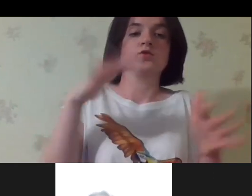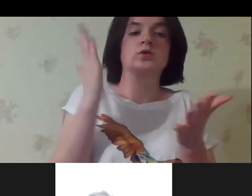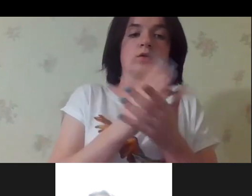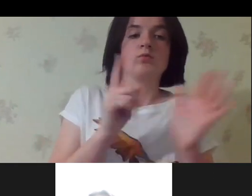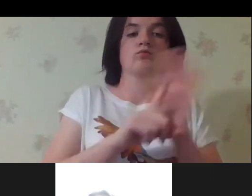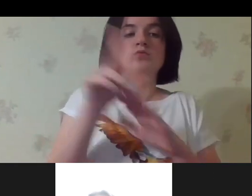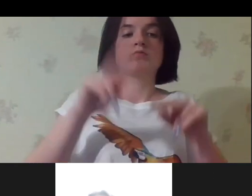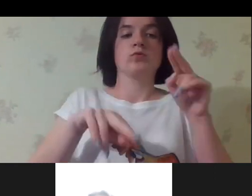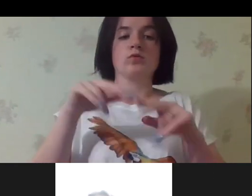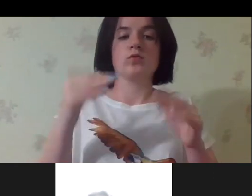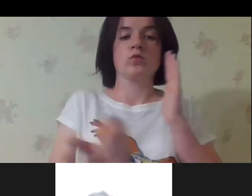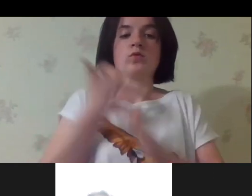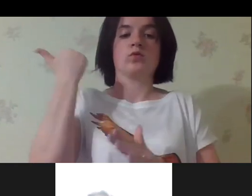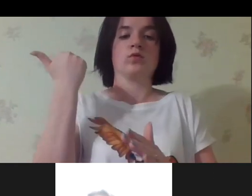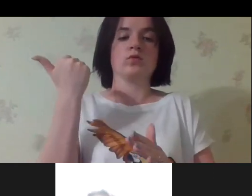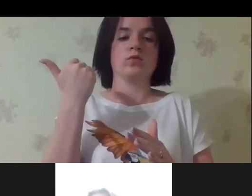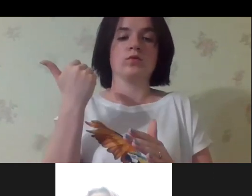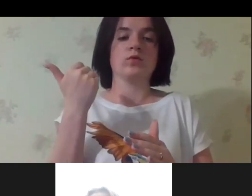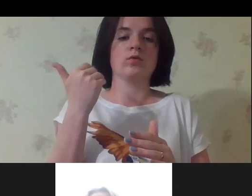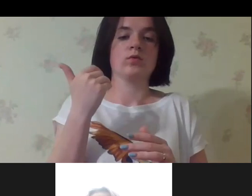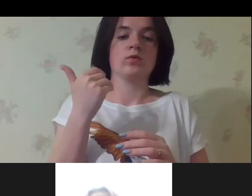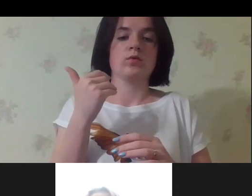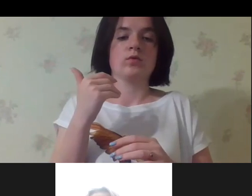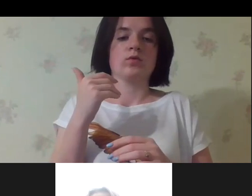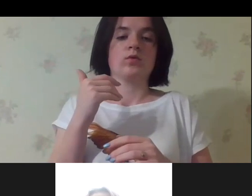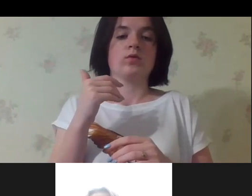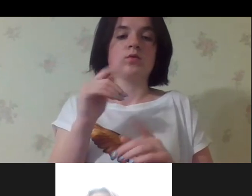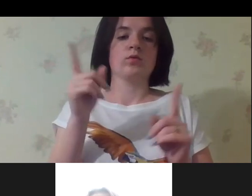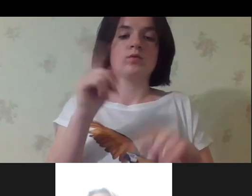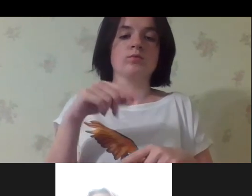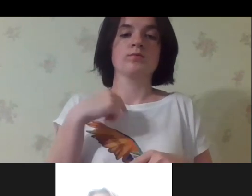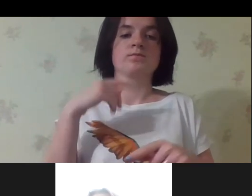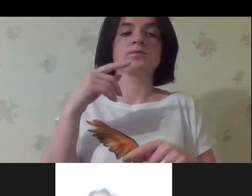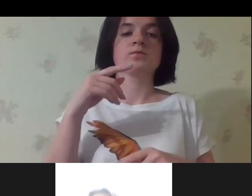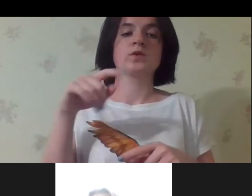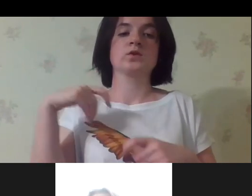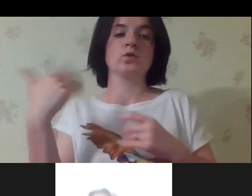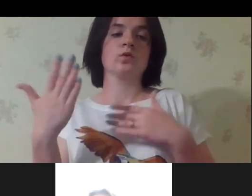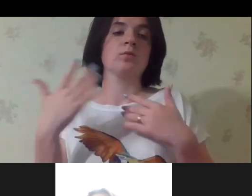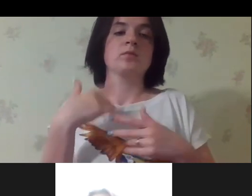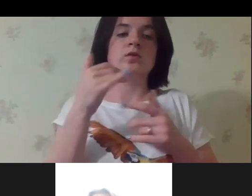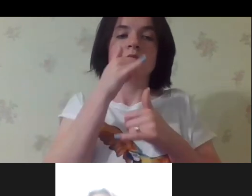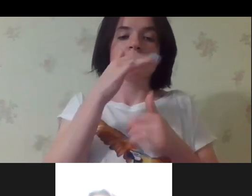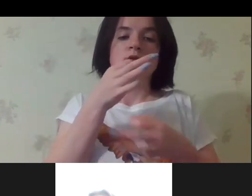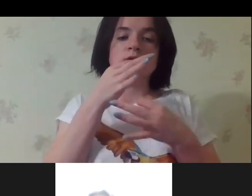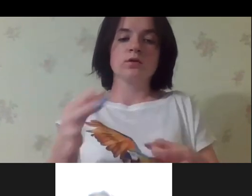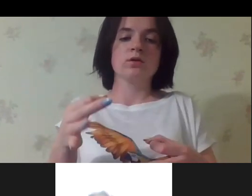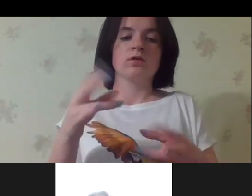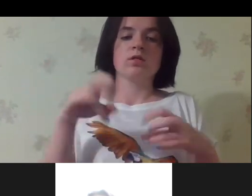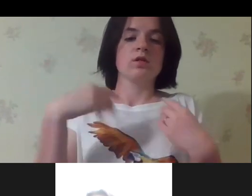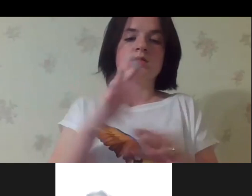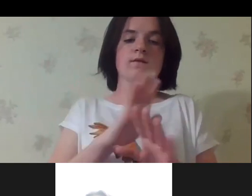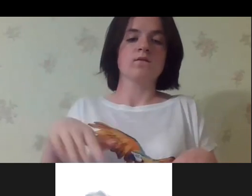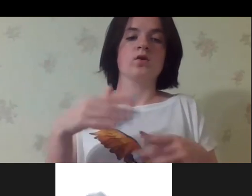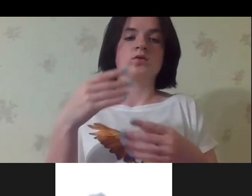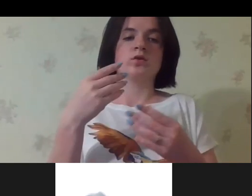providing the water supply or food supply or roofing in the available institution, that's one thing. But we need to develop the